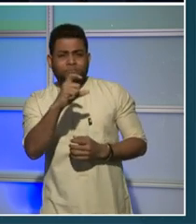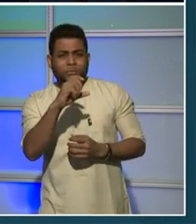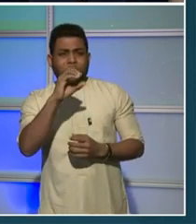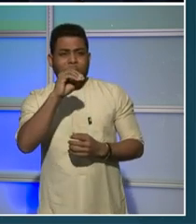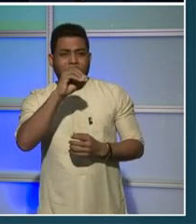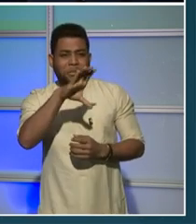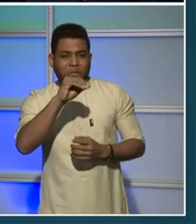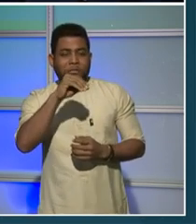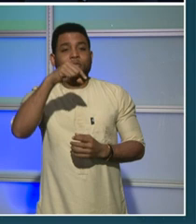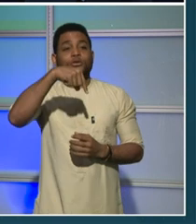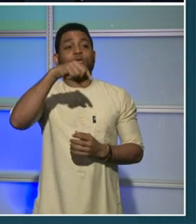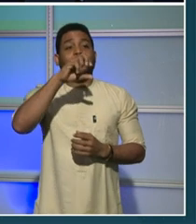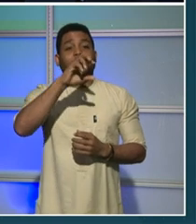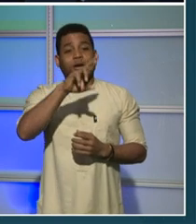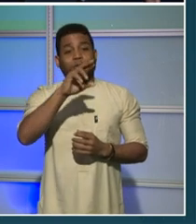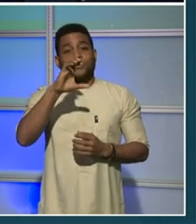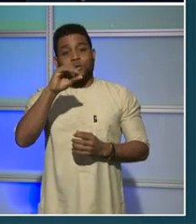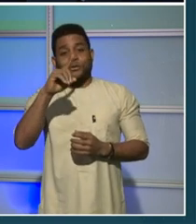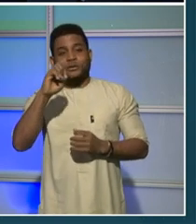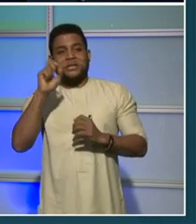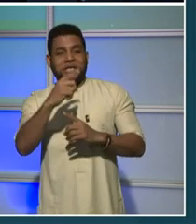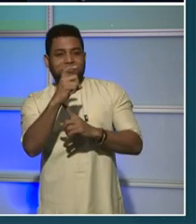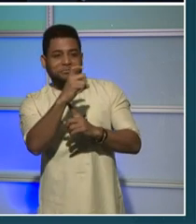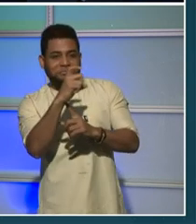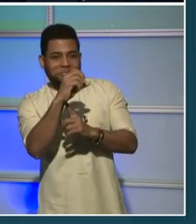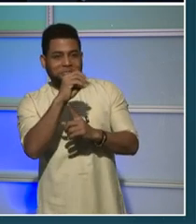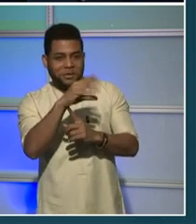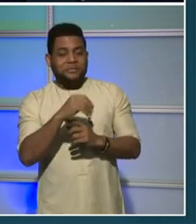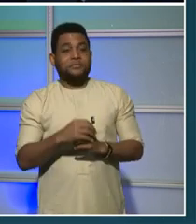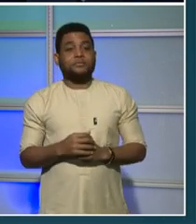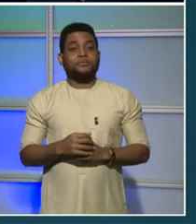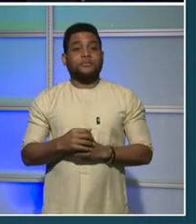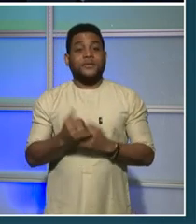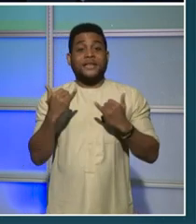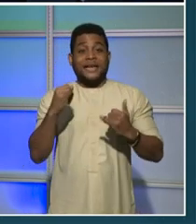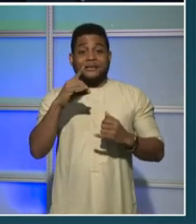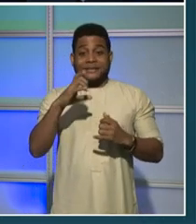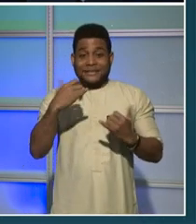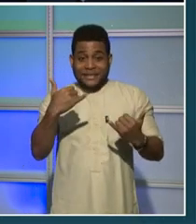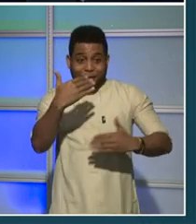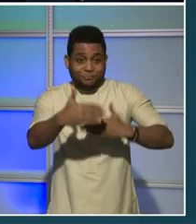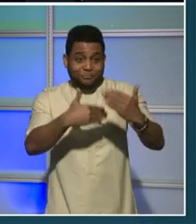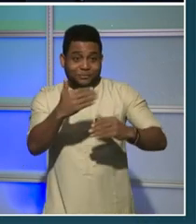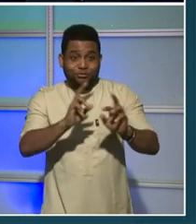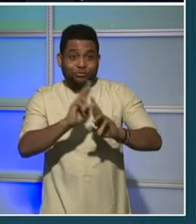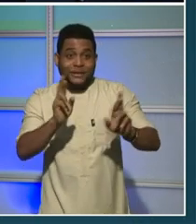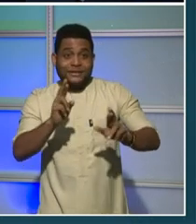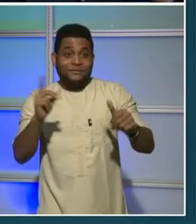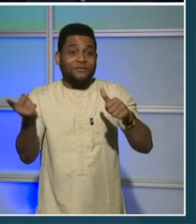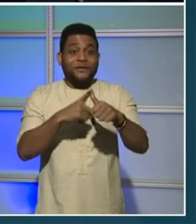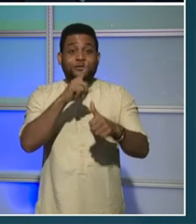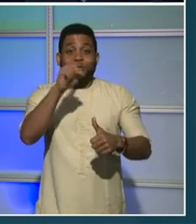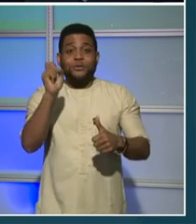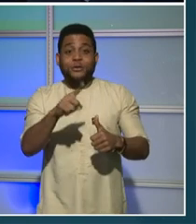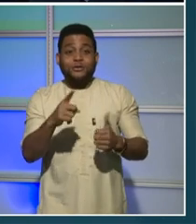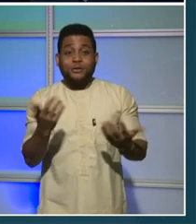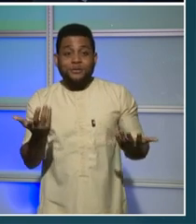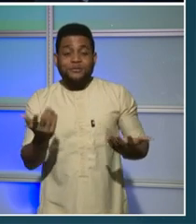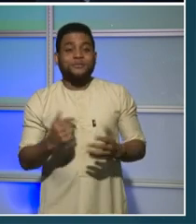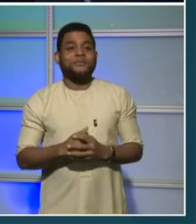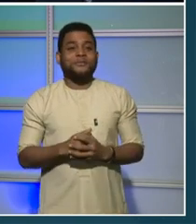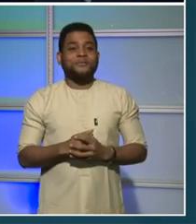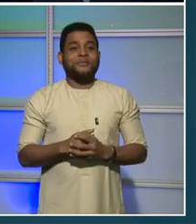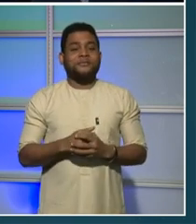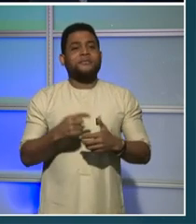on the ticker. Okay DC, we are going to give you a second to get in there. Are you ready for our first question? We are going to start. What